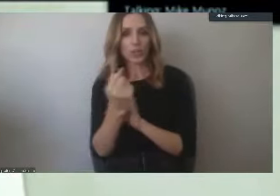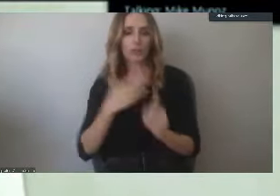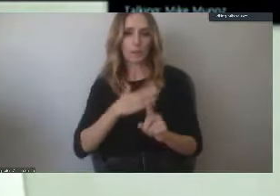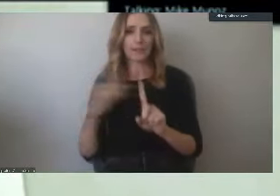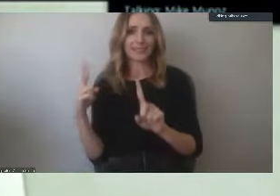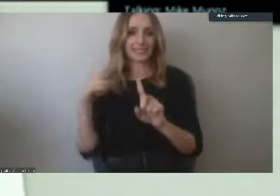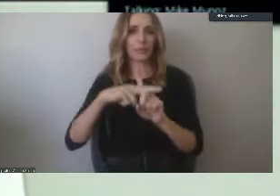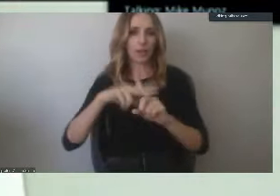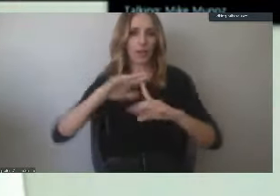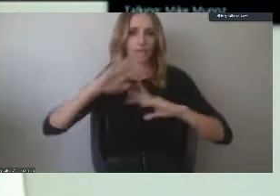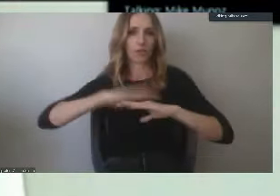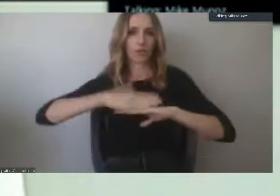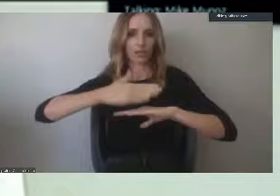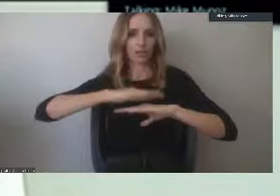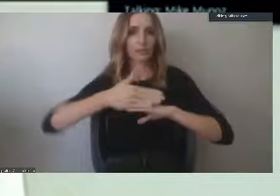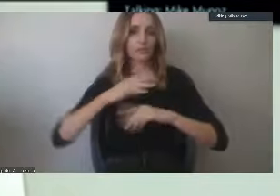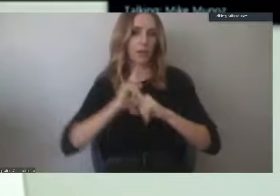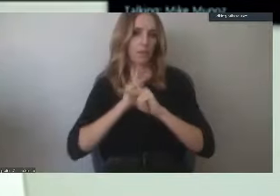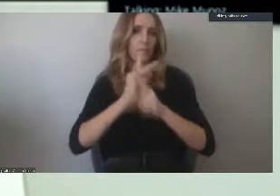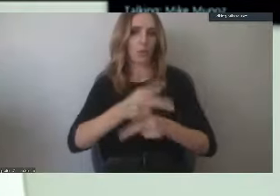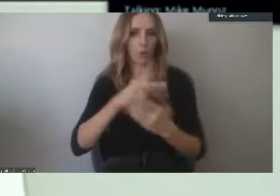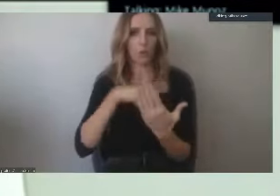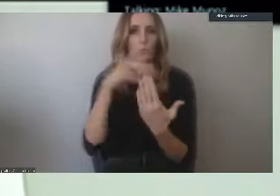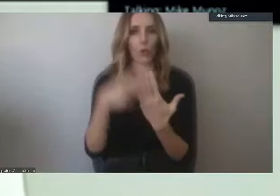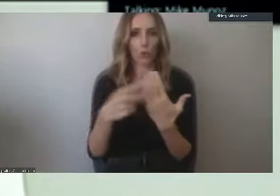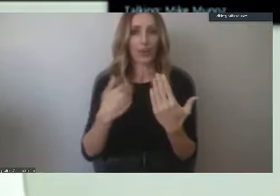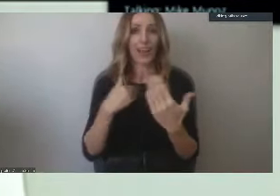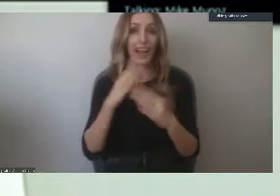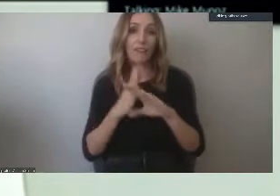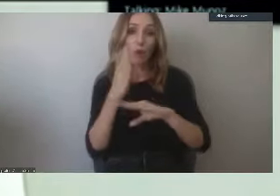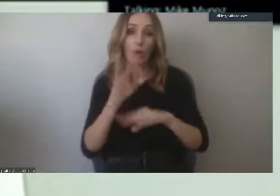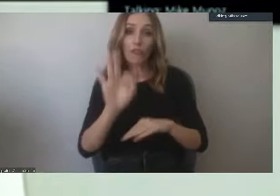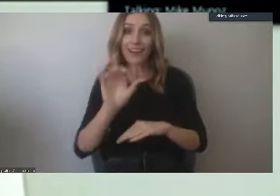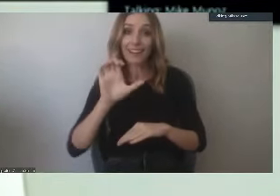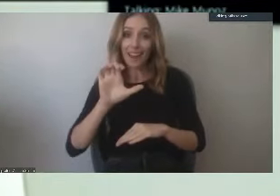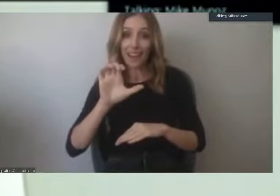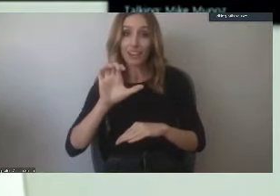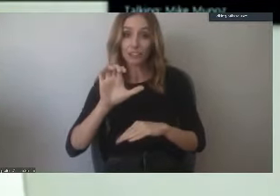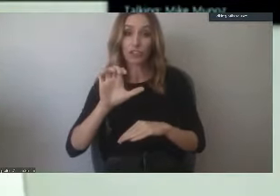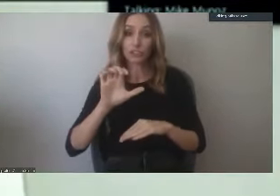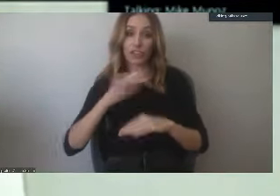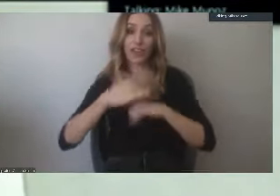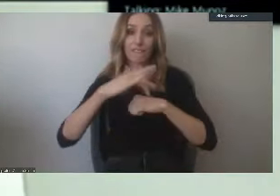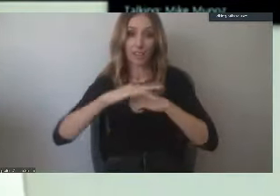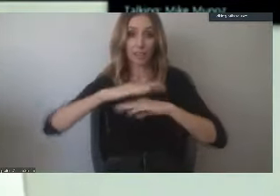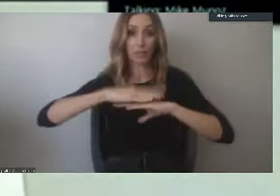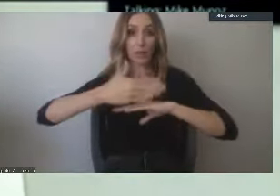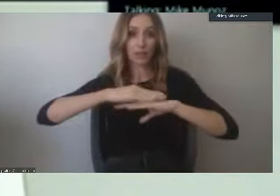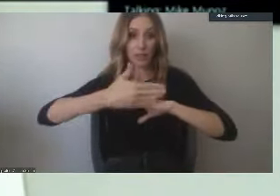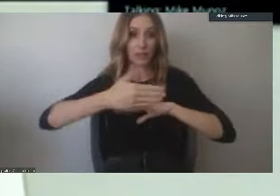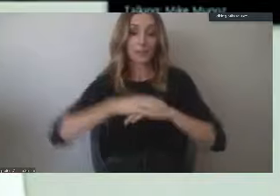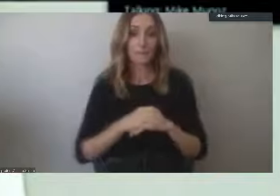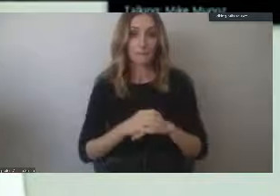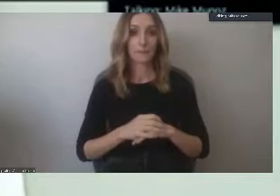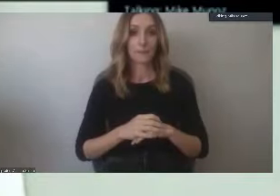We have almost 900 laptops ready for distribution for students who are in need that would need access to a Chromebook or laptop to support